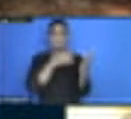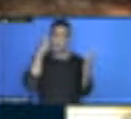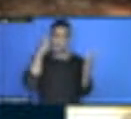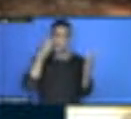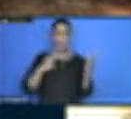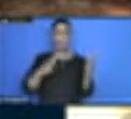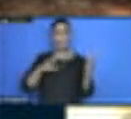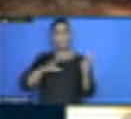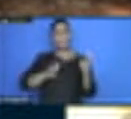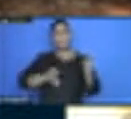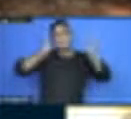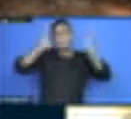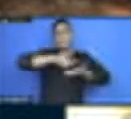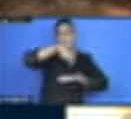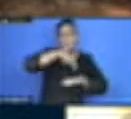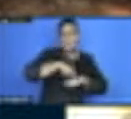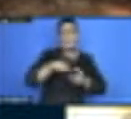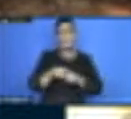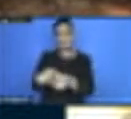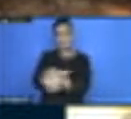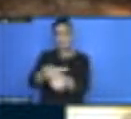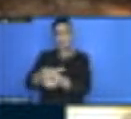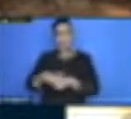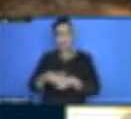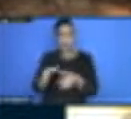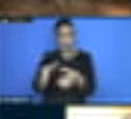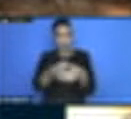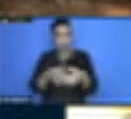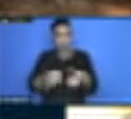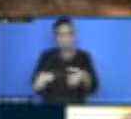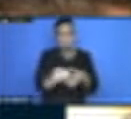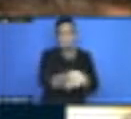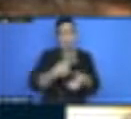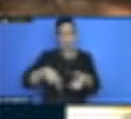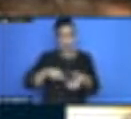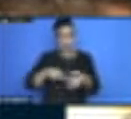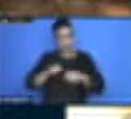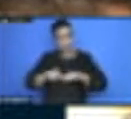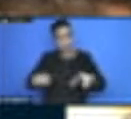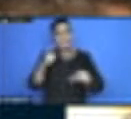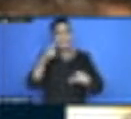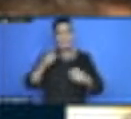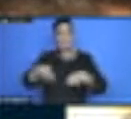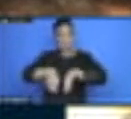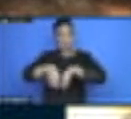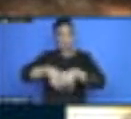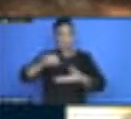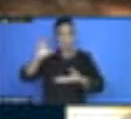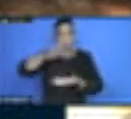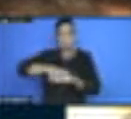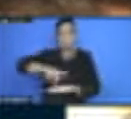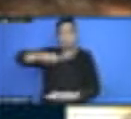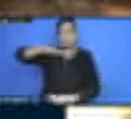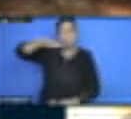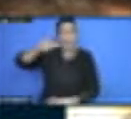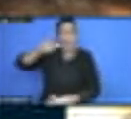the local area to find a way where we can reduce our rubbish. Find a way where we can